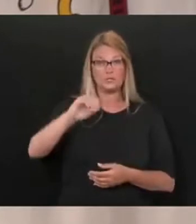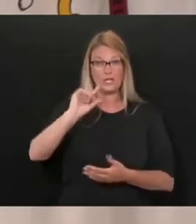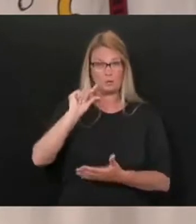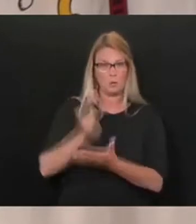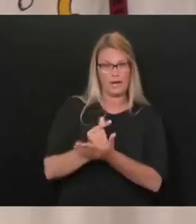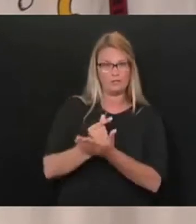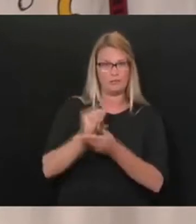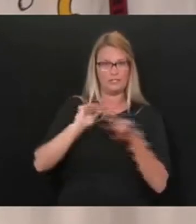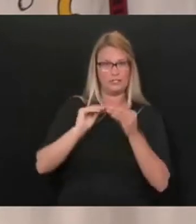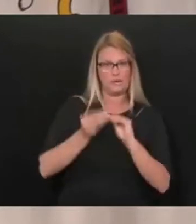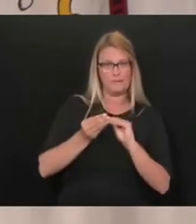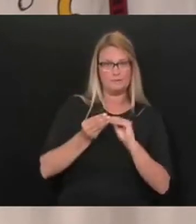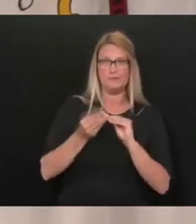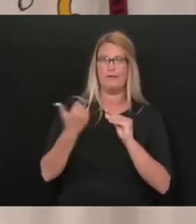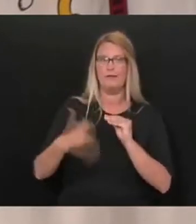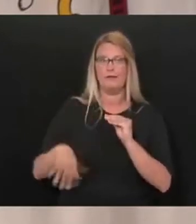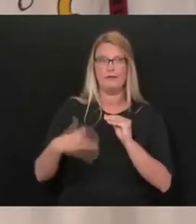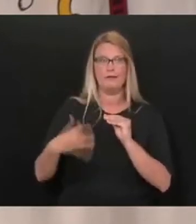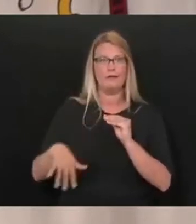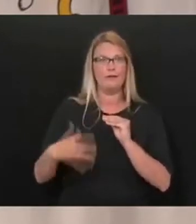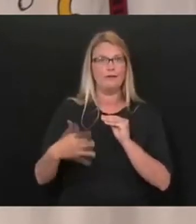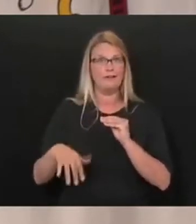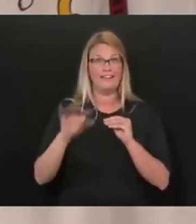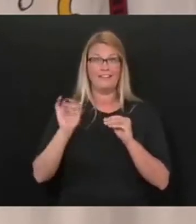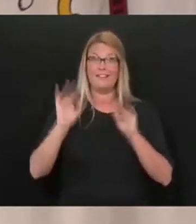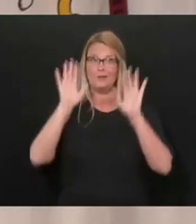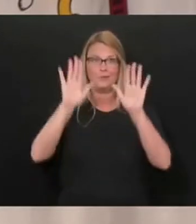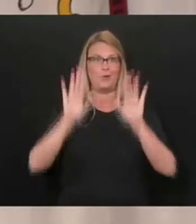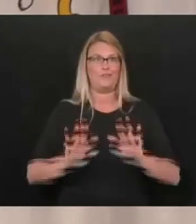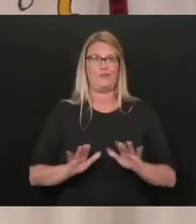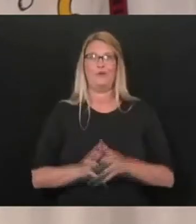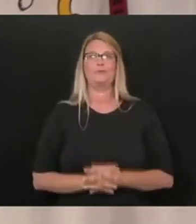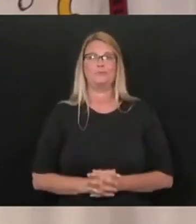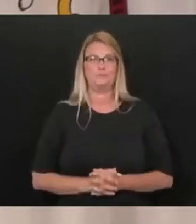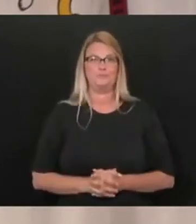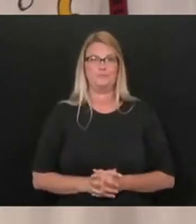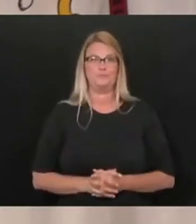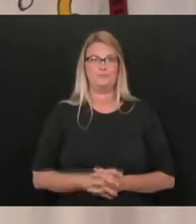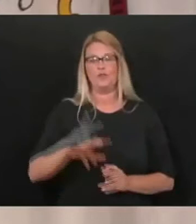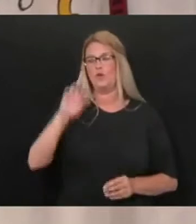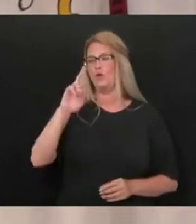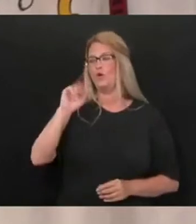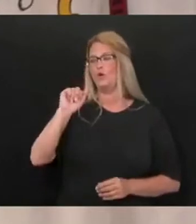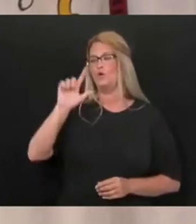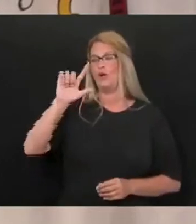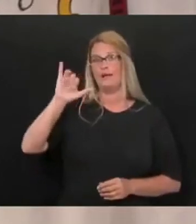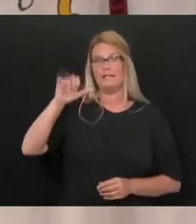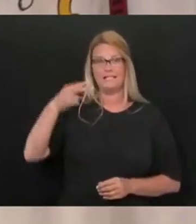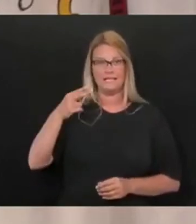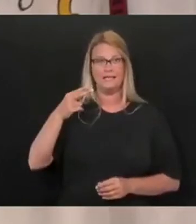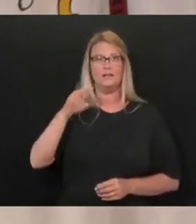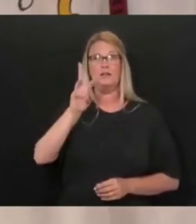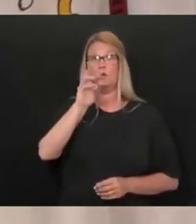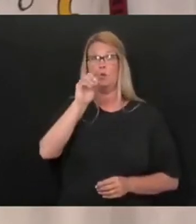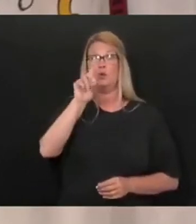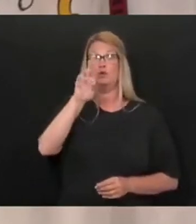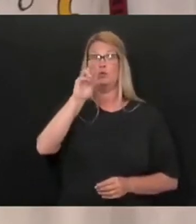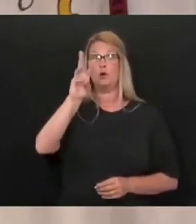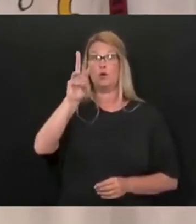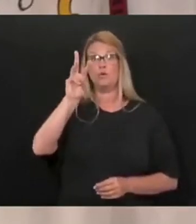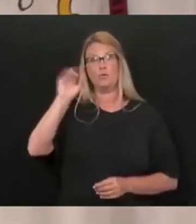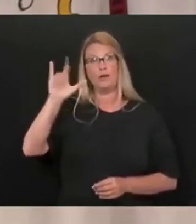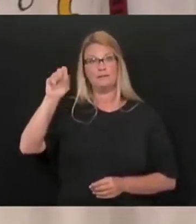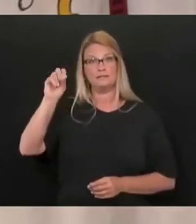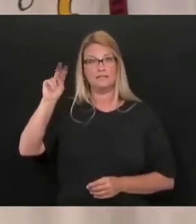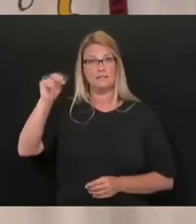It's just unbelievable. You know, in Raleigh County, at Woodrow Wilson, these kids had